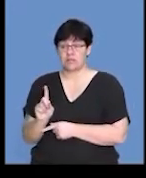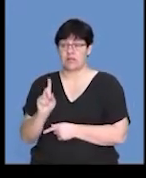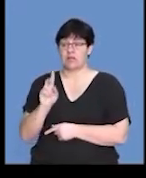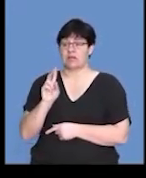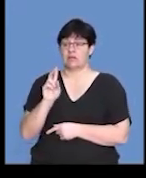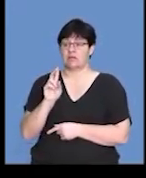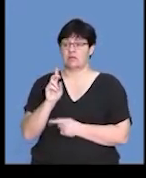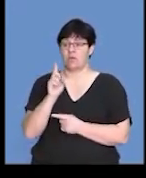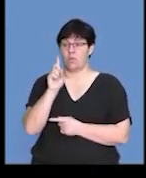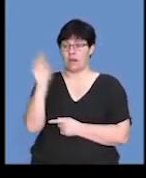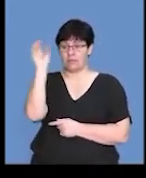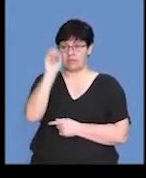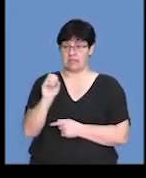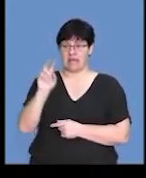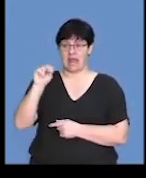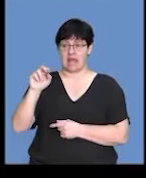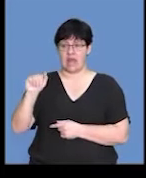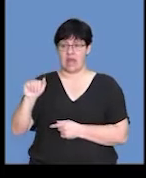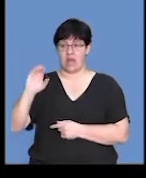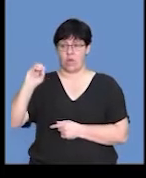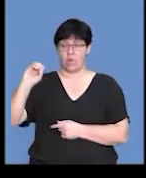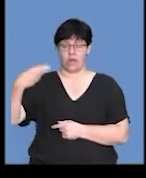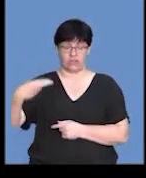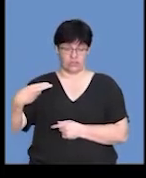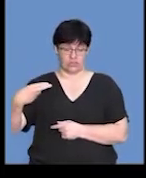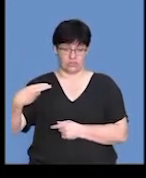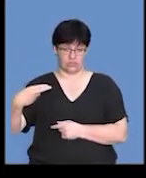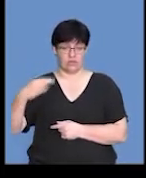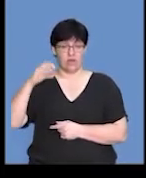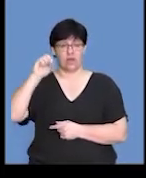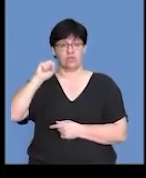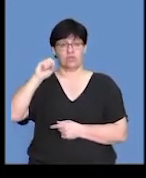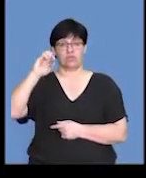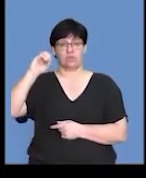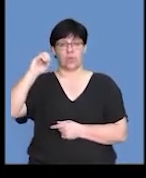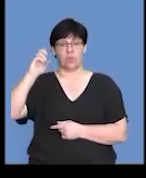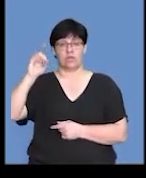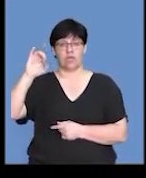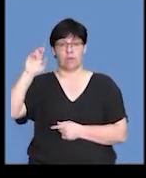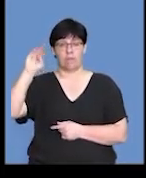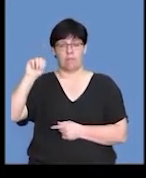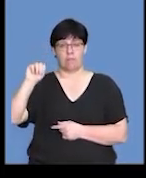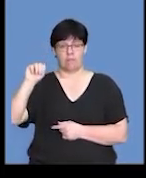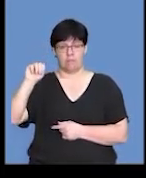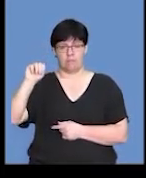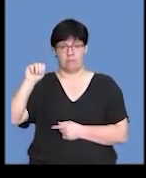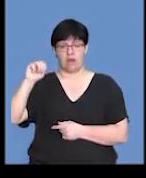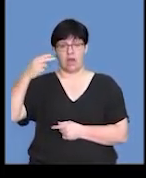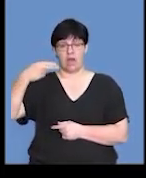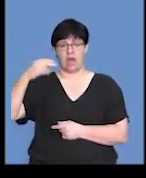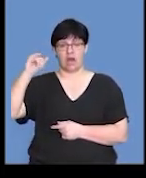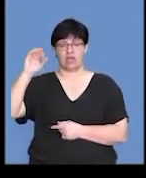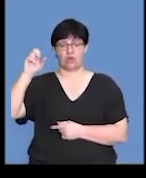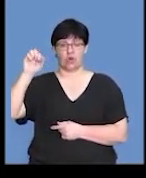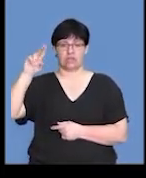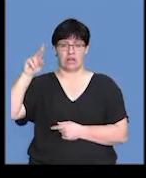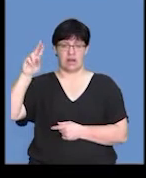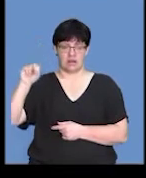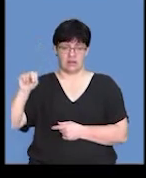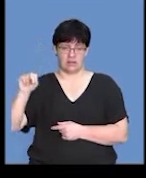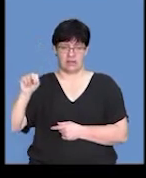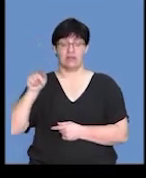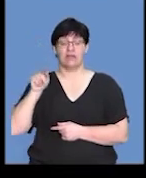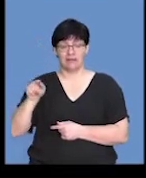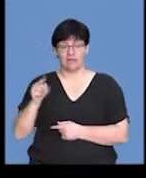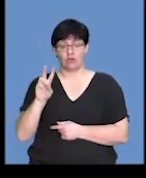treated with a solution of 1% sodium hydroxide, or NaOH, for 21 days. So, you've